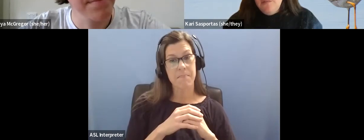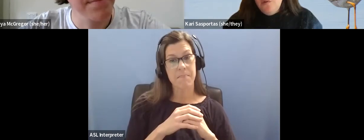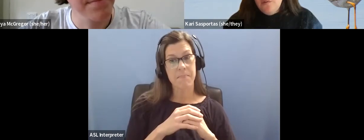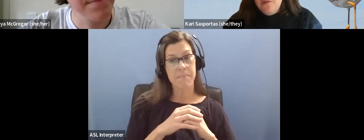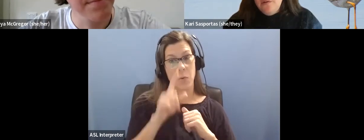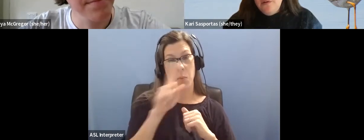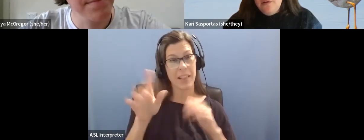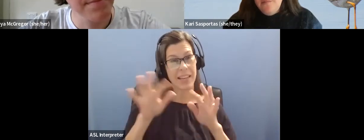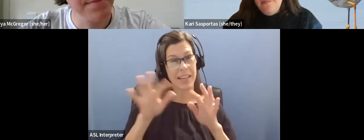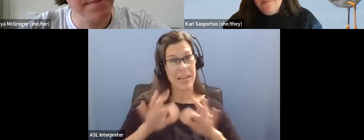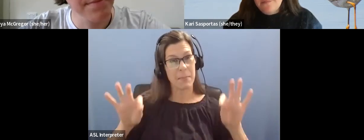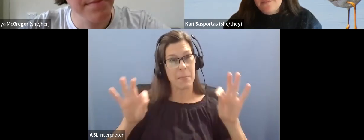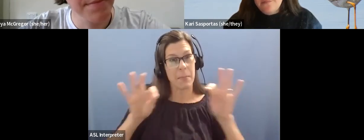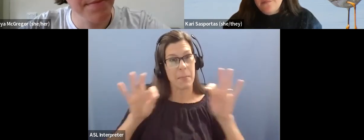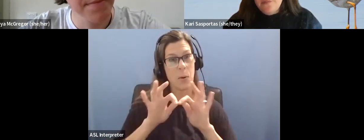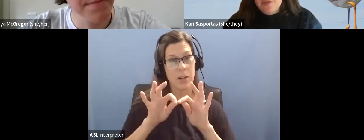really important. Um,